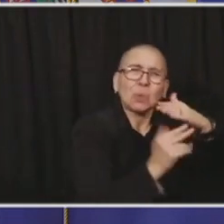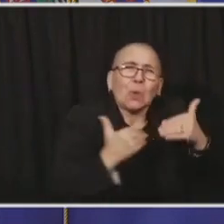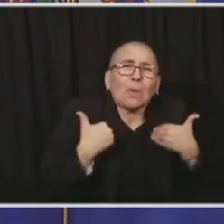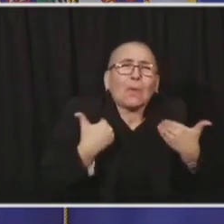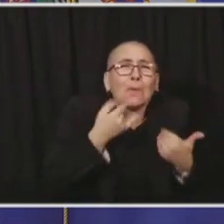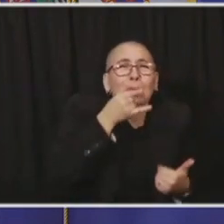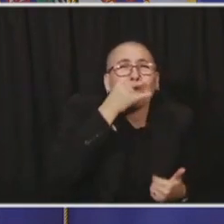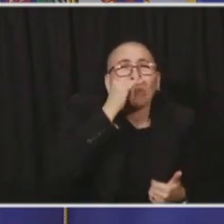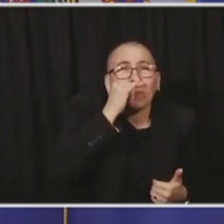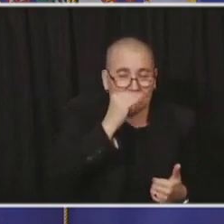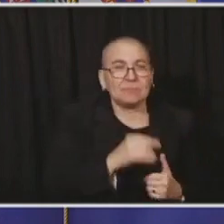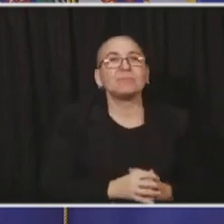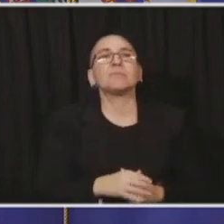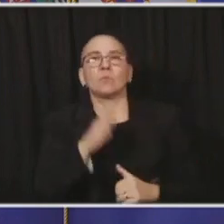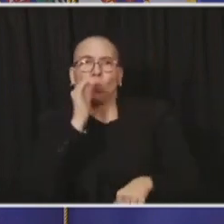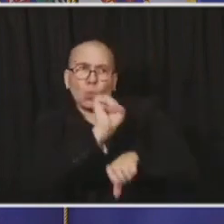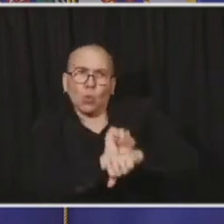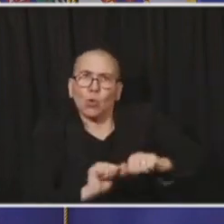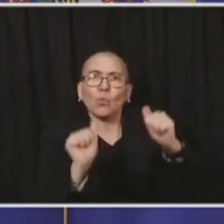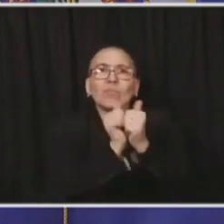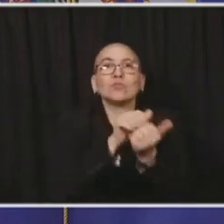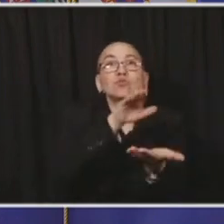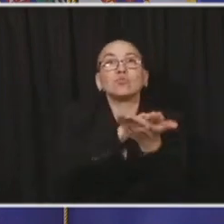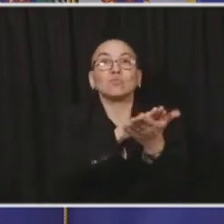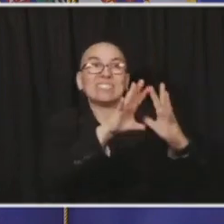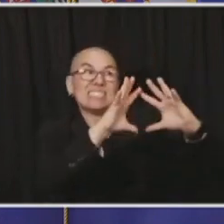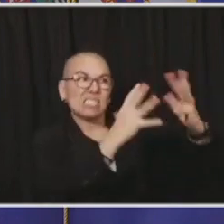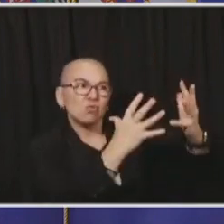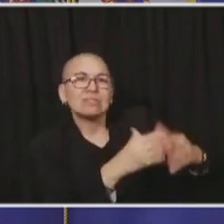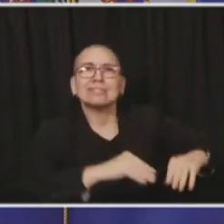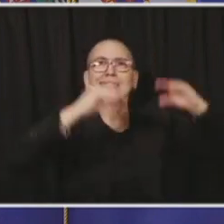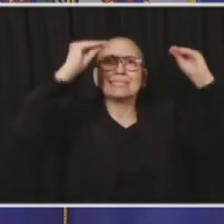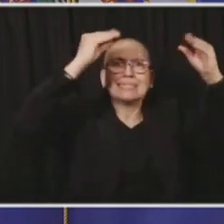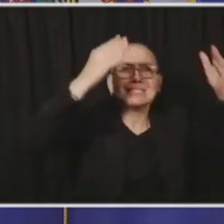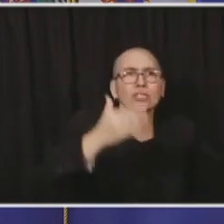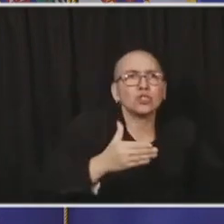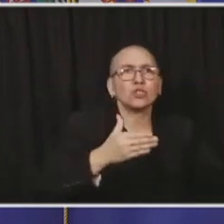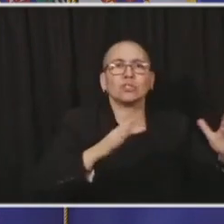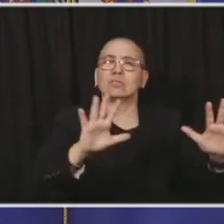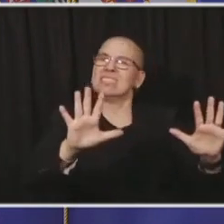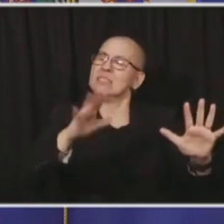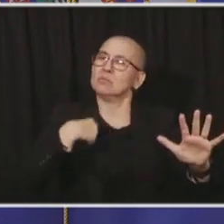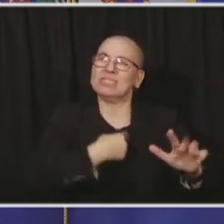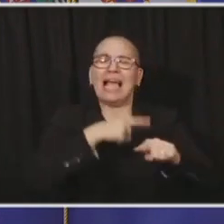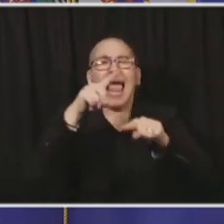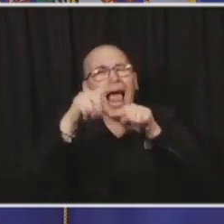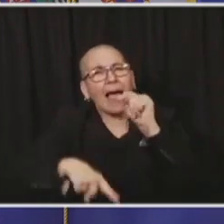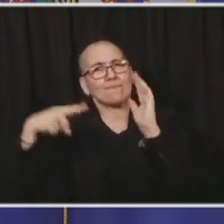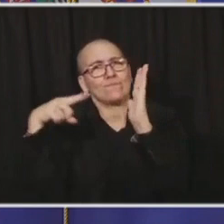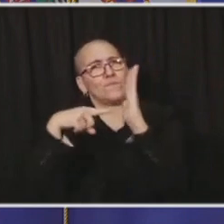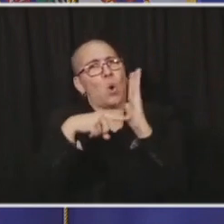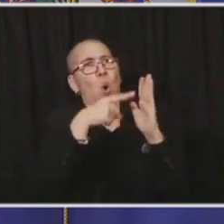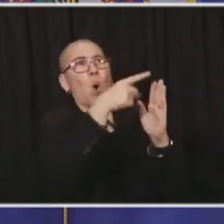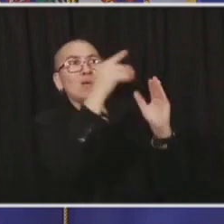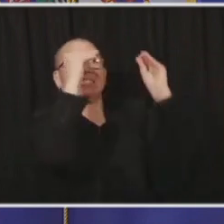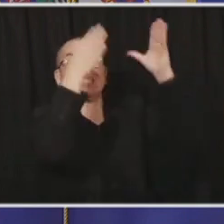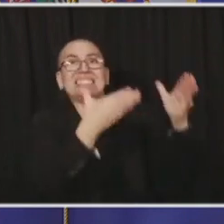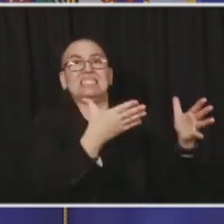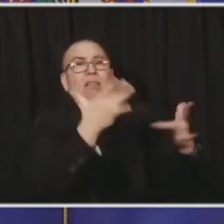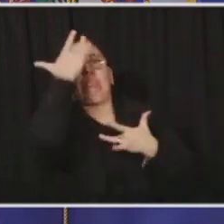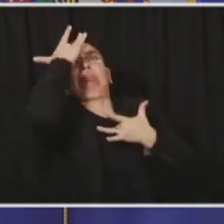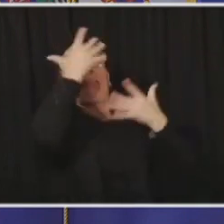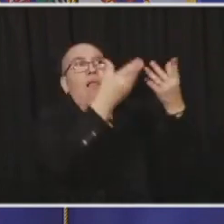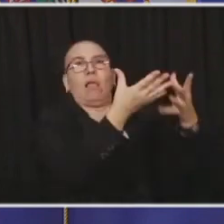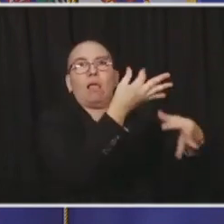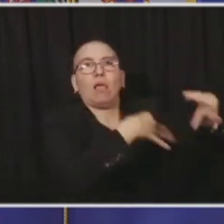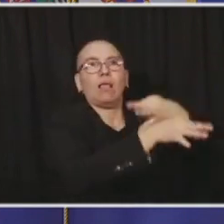with teachers, understanding that we can't lose that teacher workforce. So we're going to have to be protected. We will be stepping up the testing in